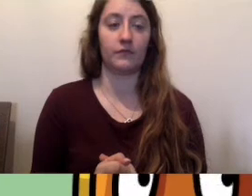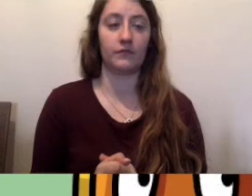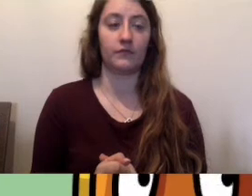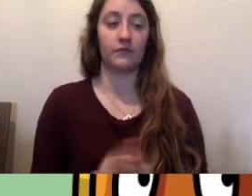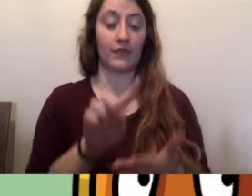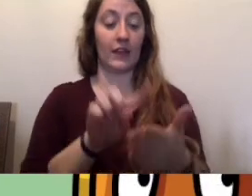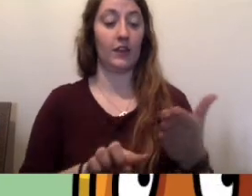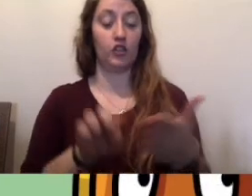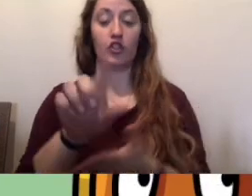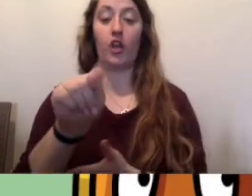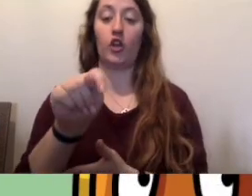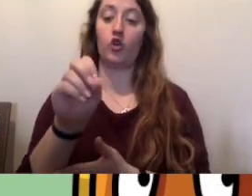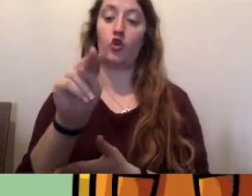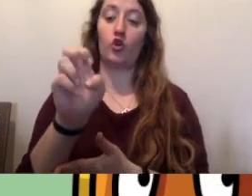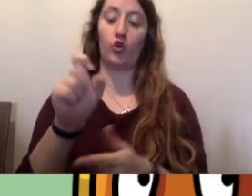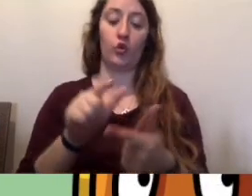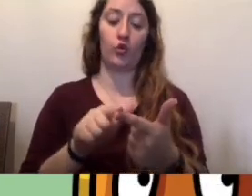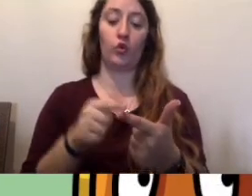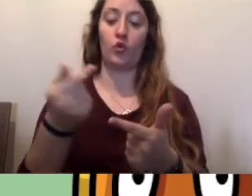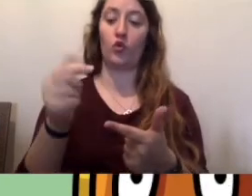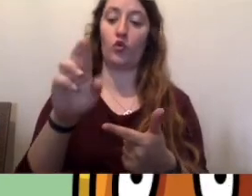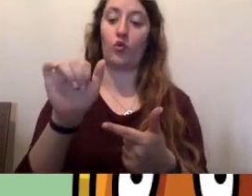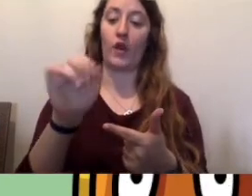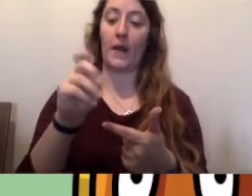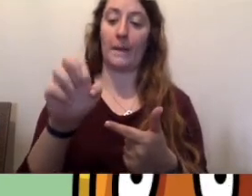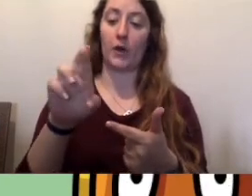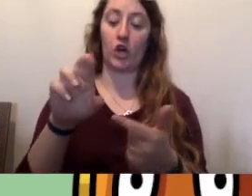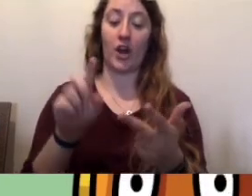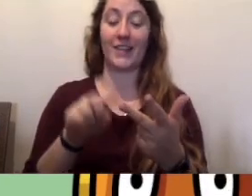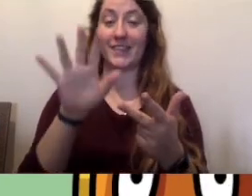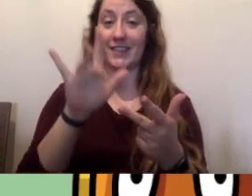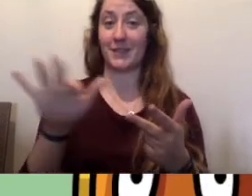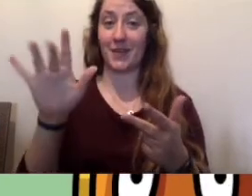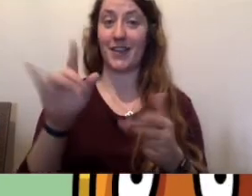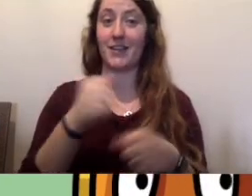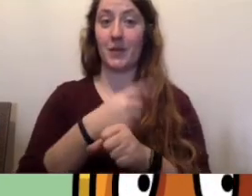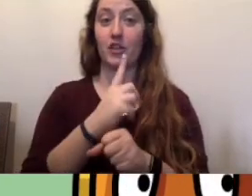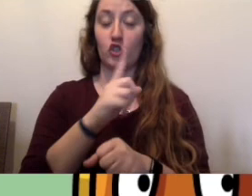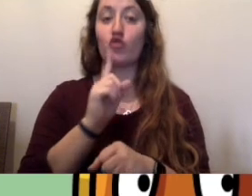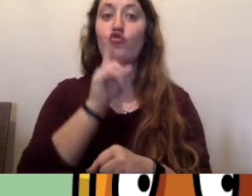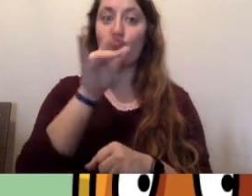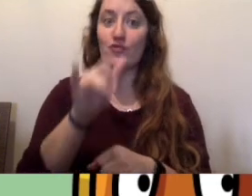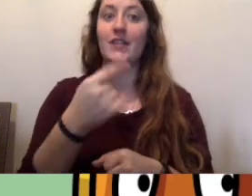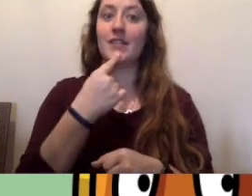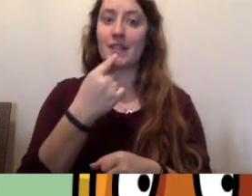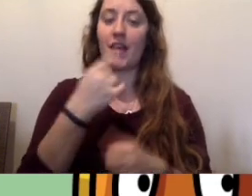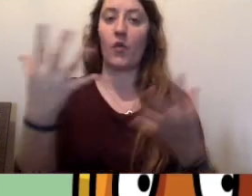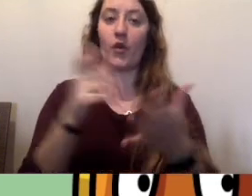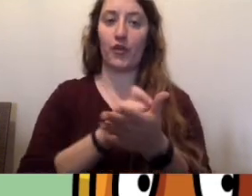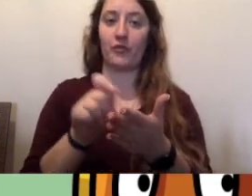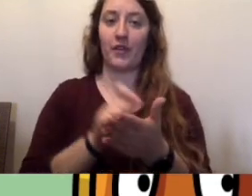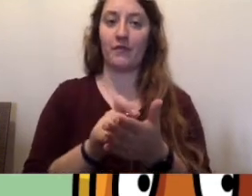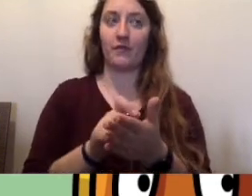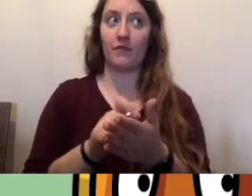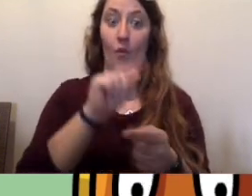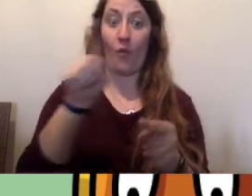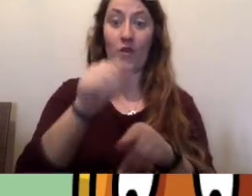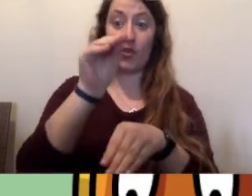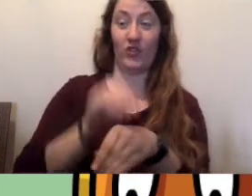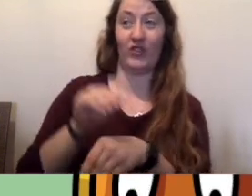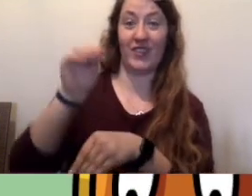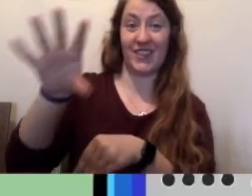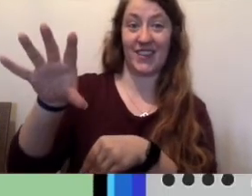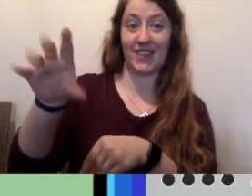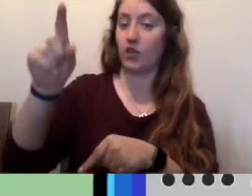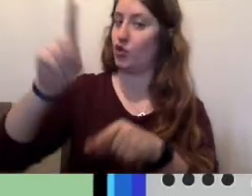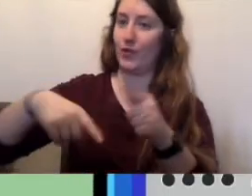Check your tone, grammar, and spelling to make sure you really mean to say what you've written. Once your message is out, you usually can't take it back.